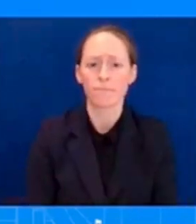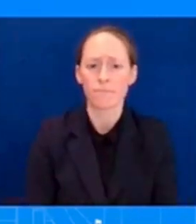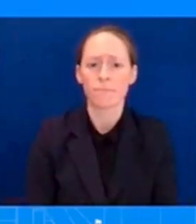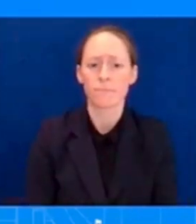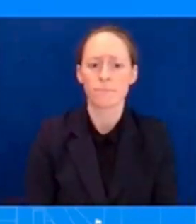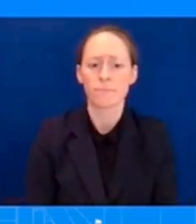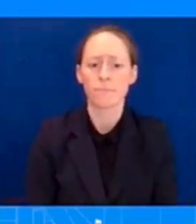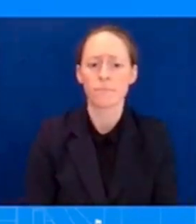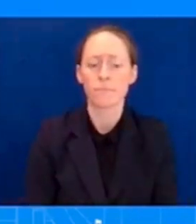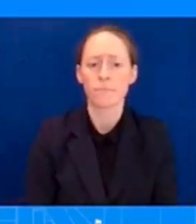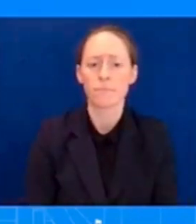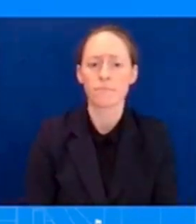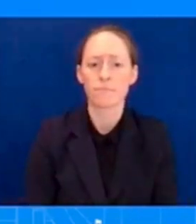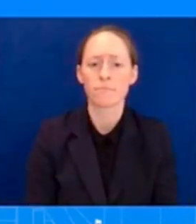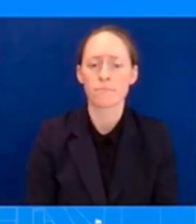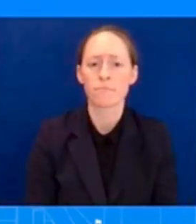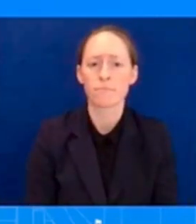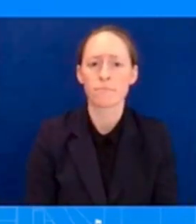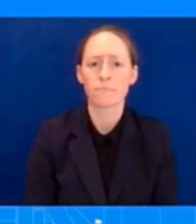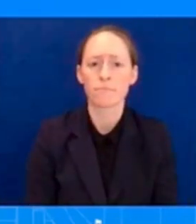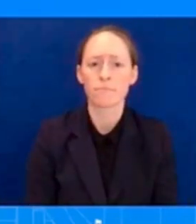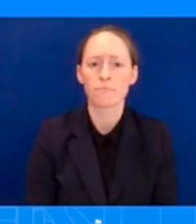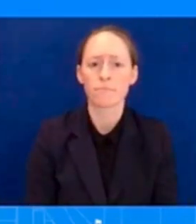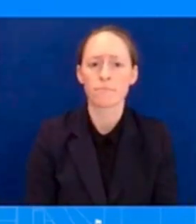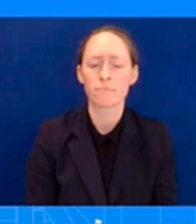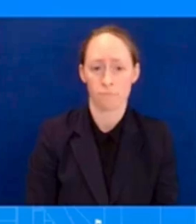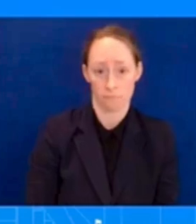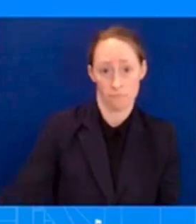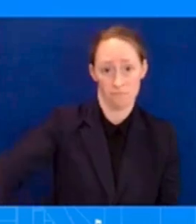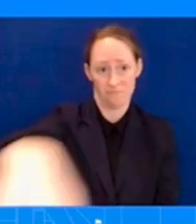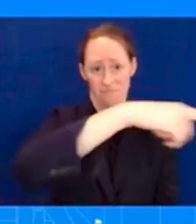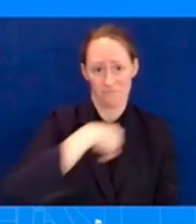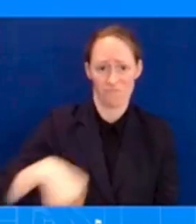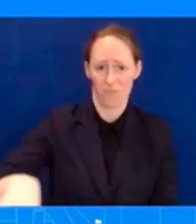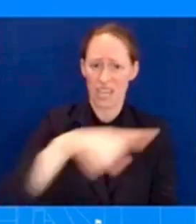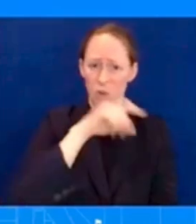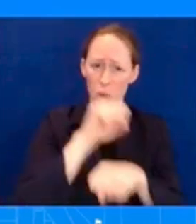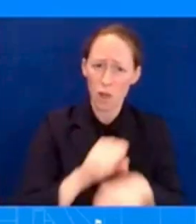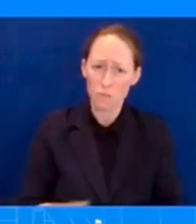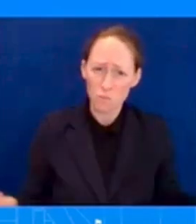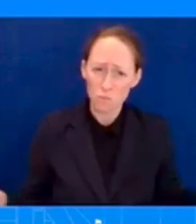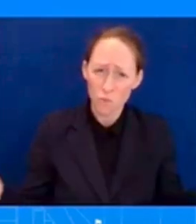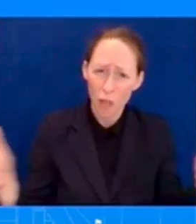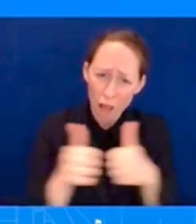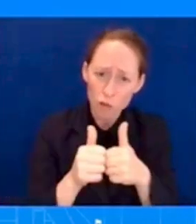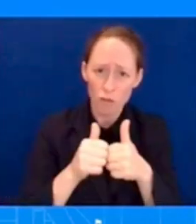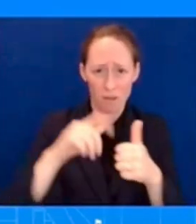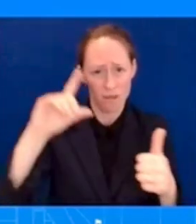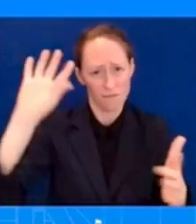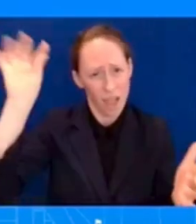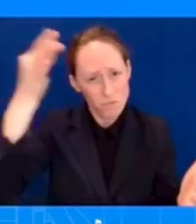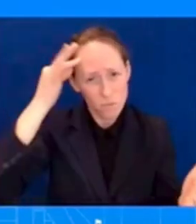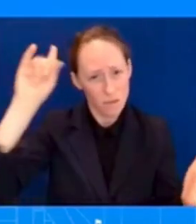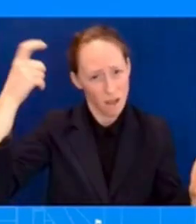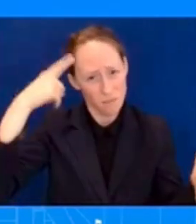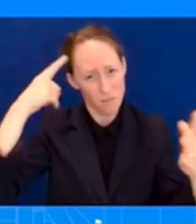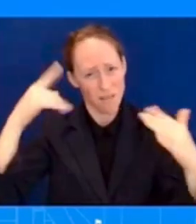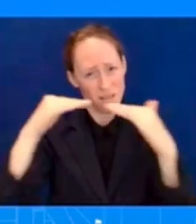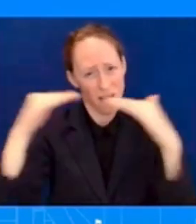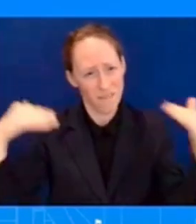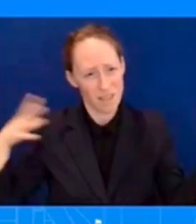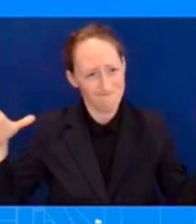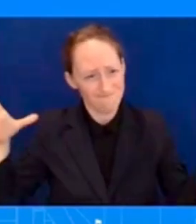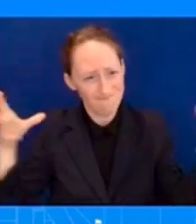approach we rely on the experts of dozens of our partner agencies to make sure that we have all of the right